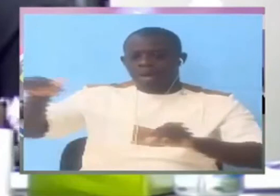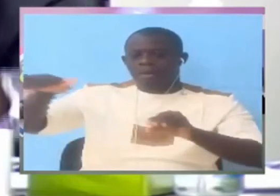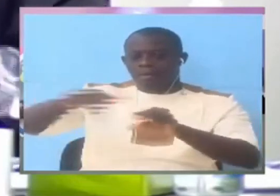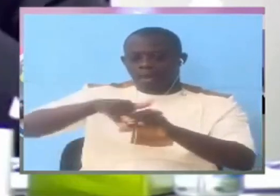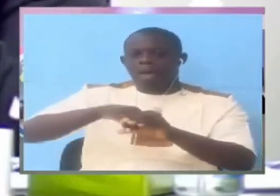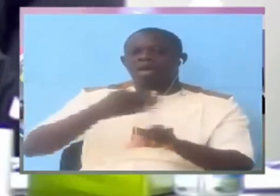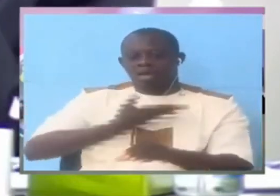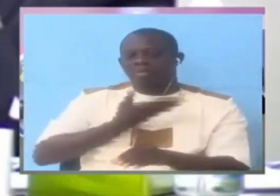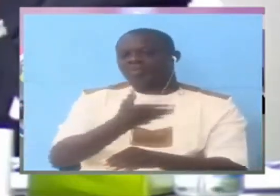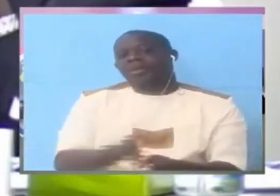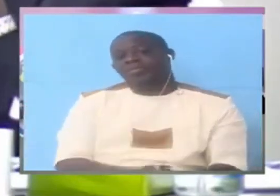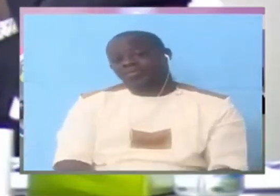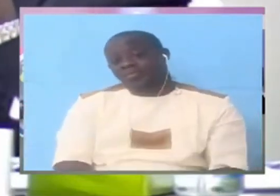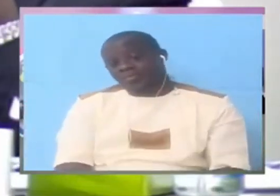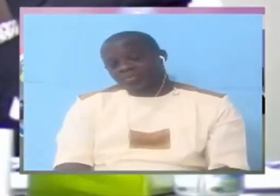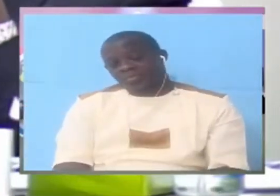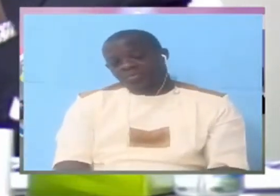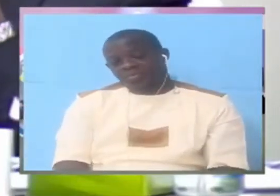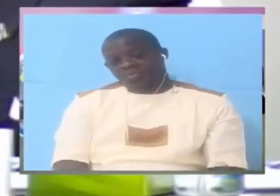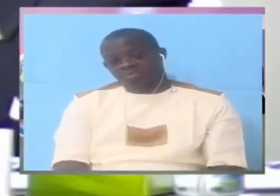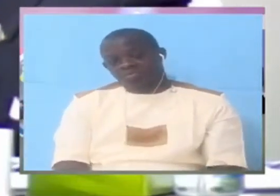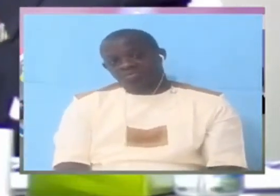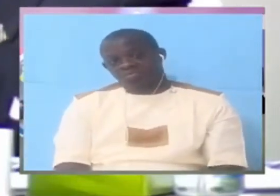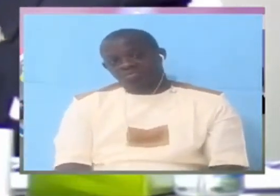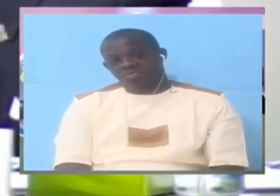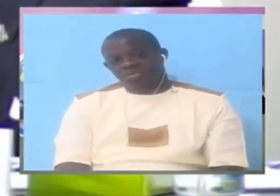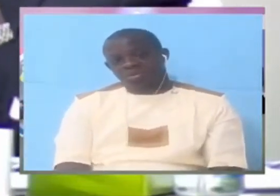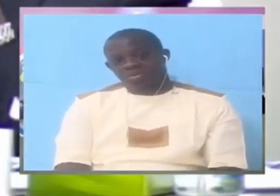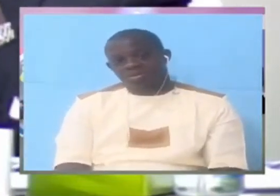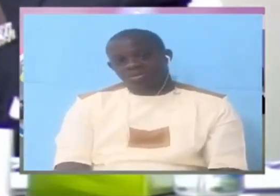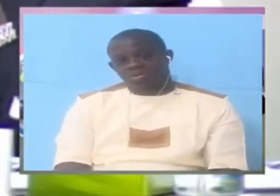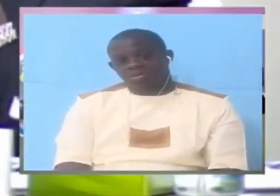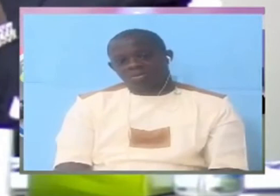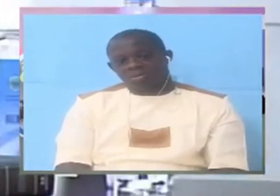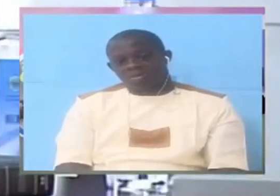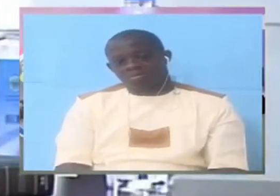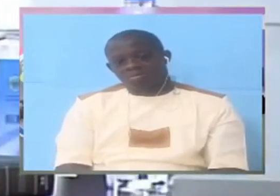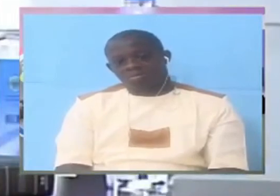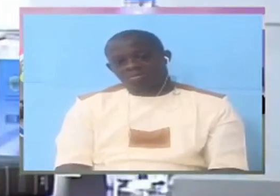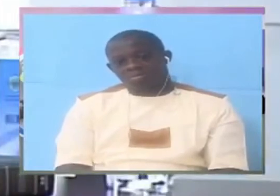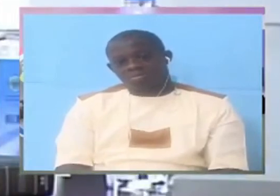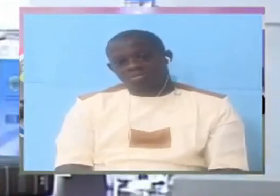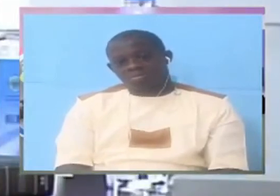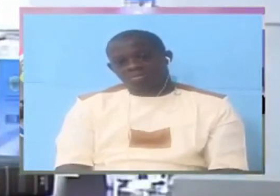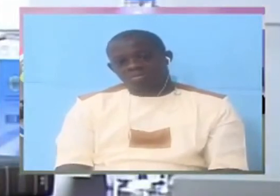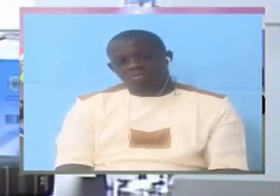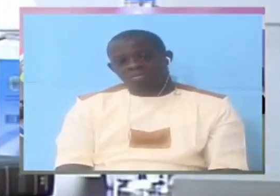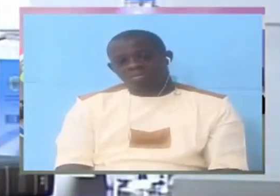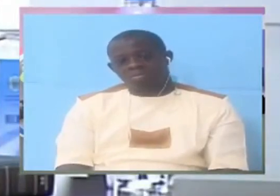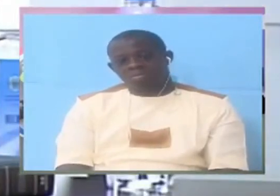was tortured